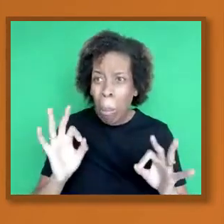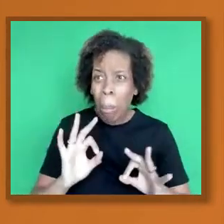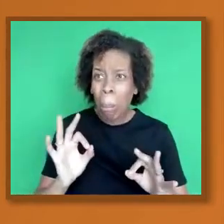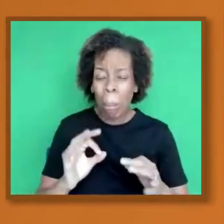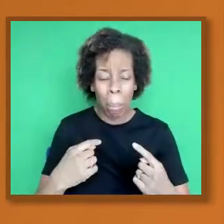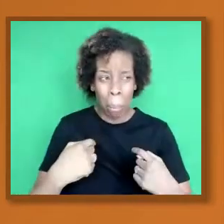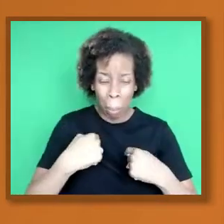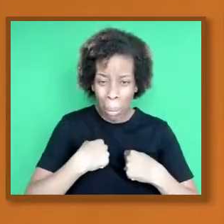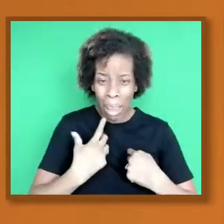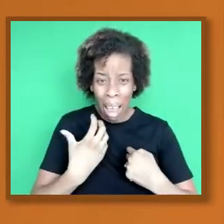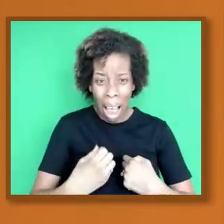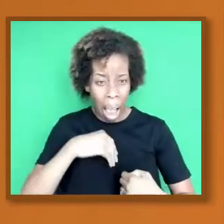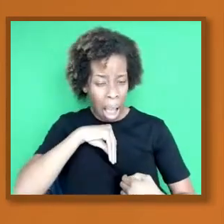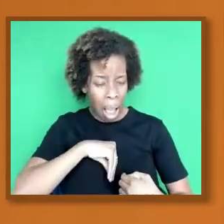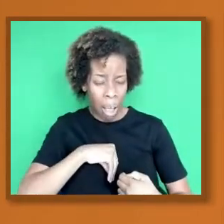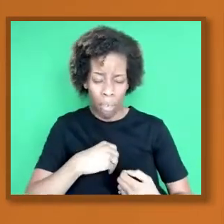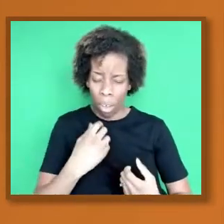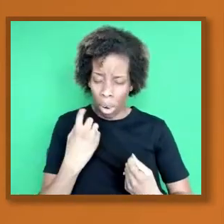people?